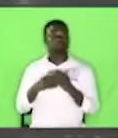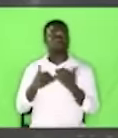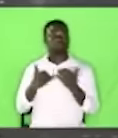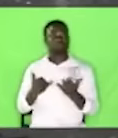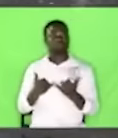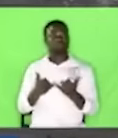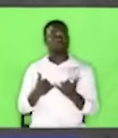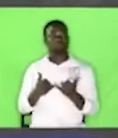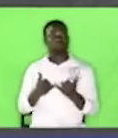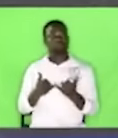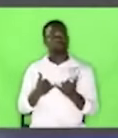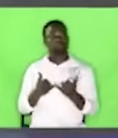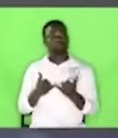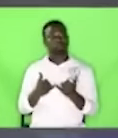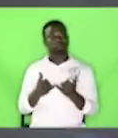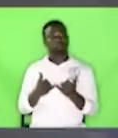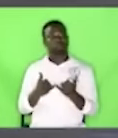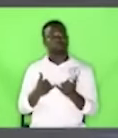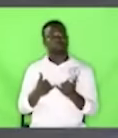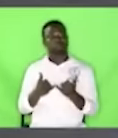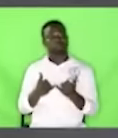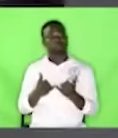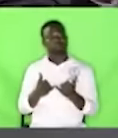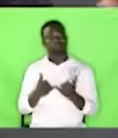decided to